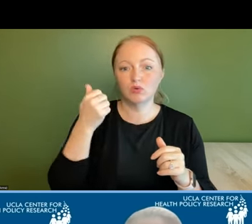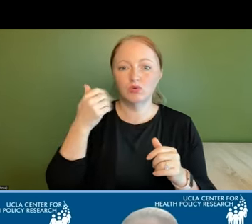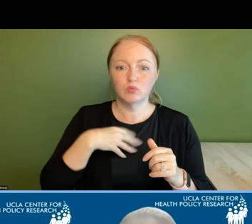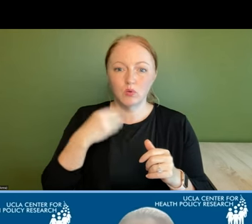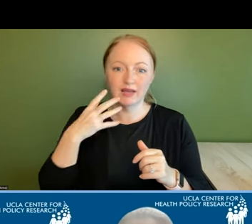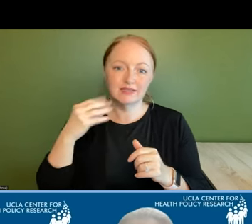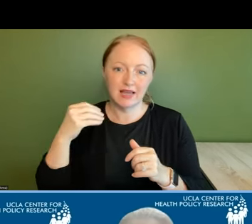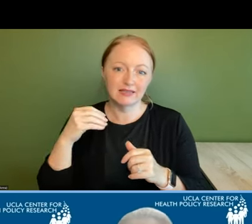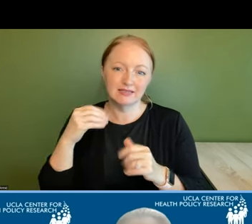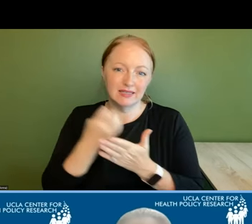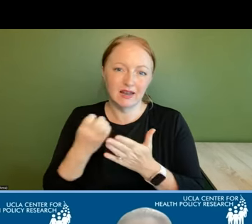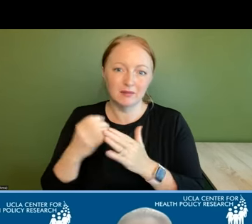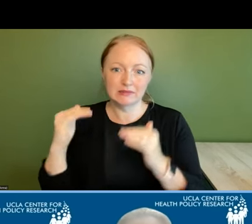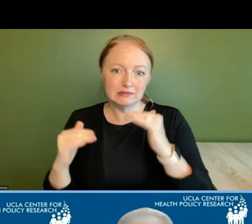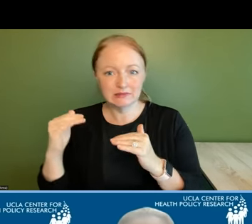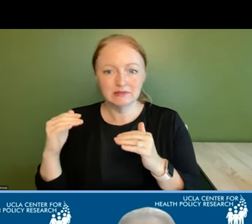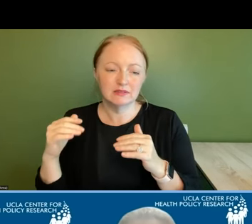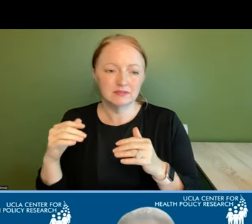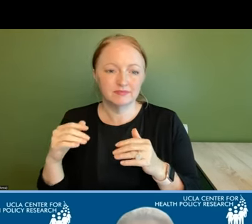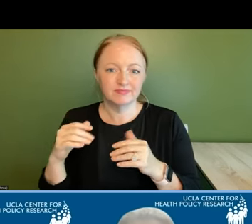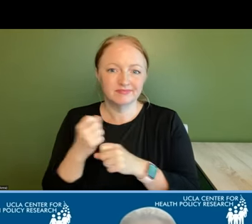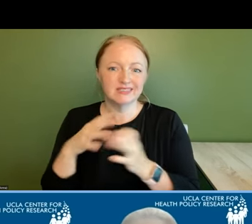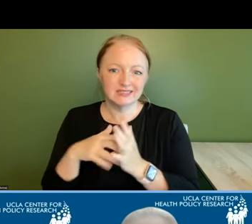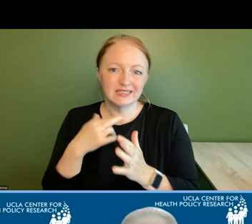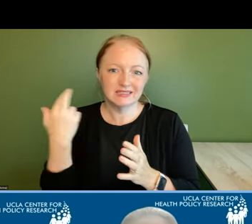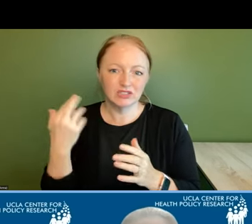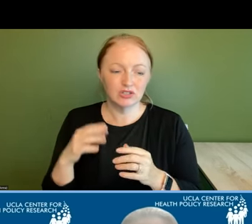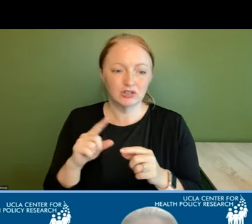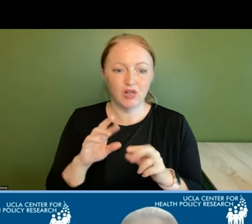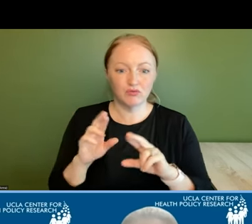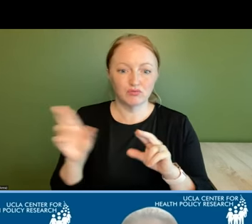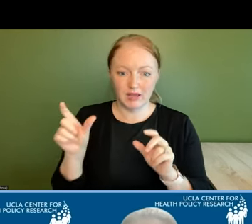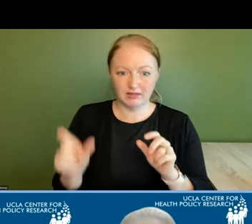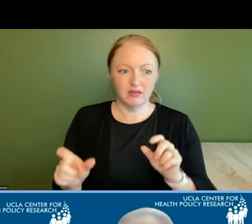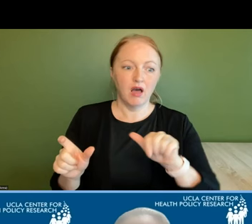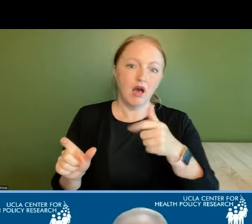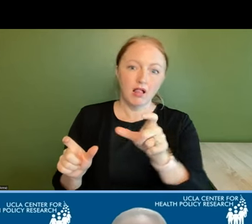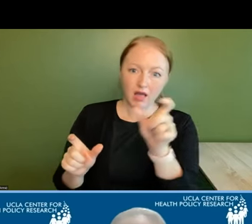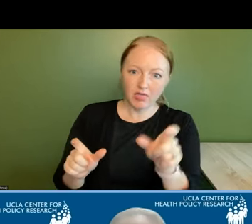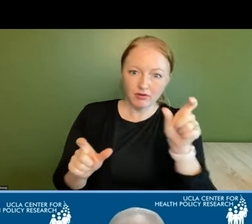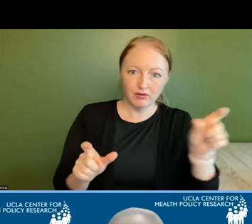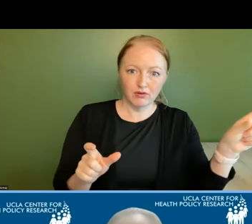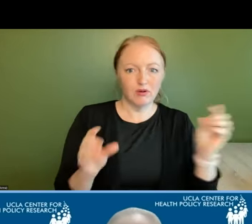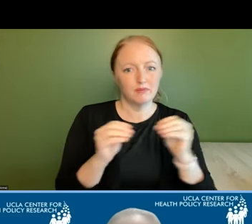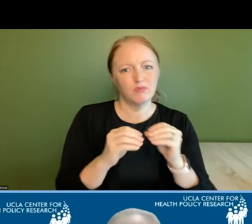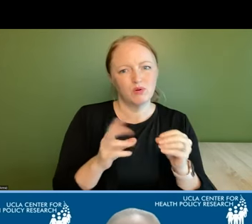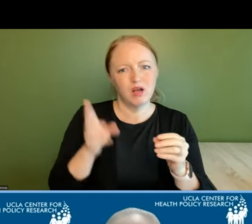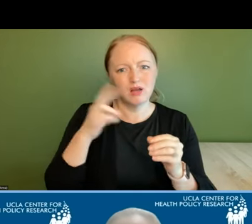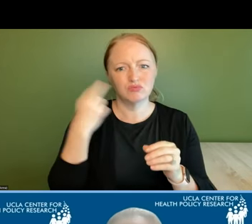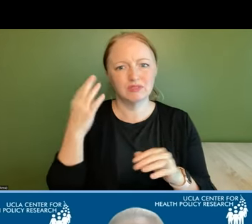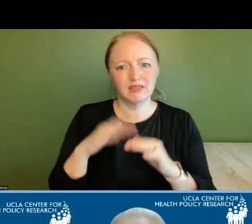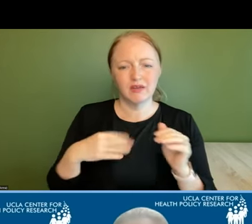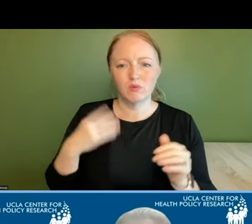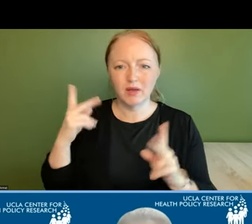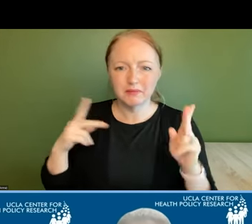economically insecure that's the bar farthest to the right on your screen you can see that all other racial and ethnic groups are much more likely than whites to